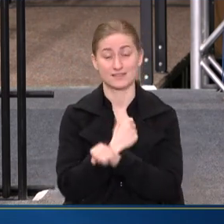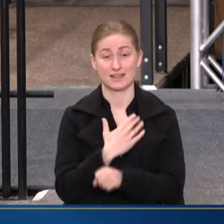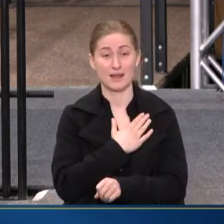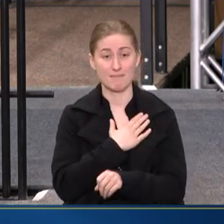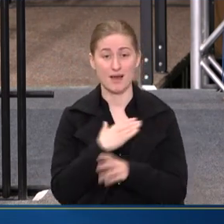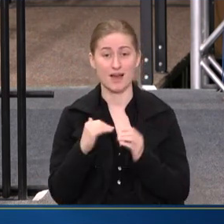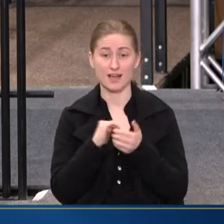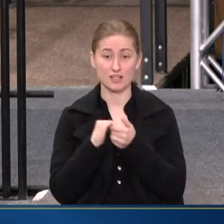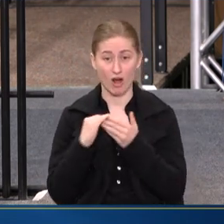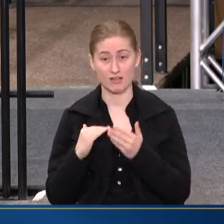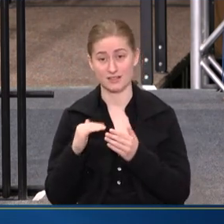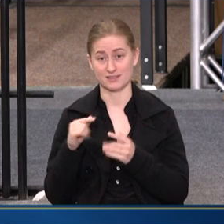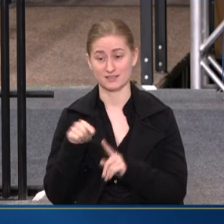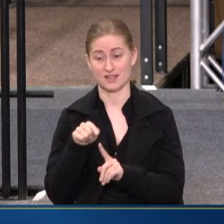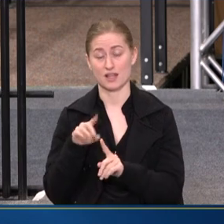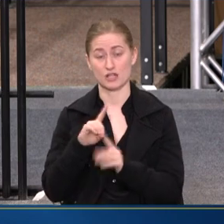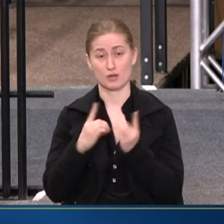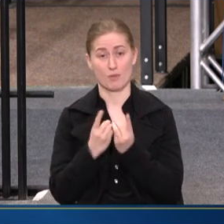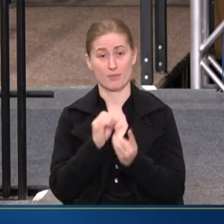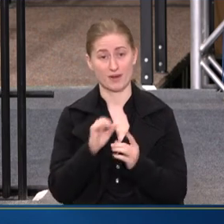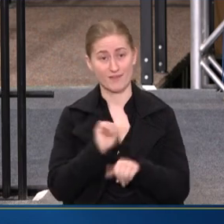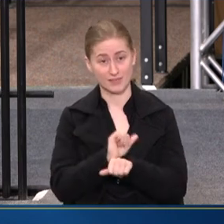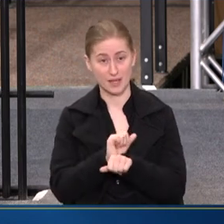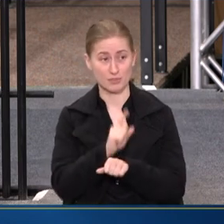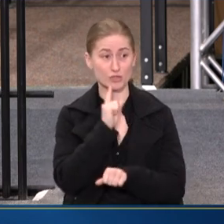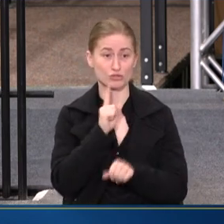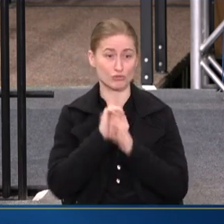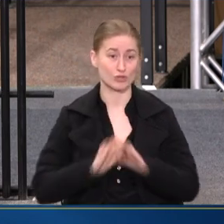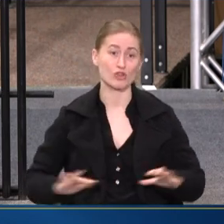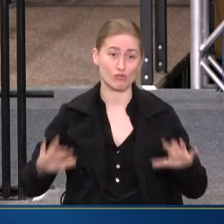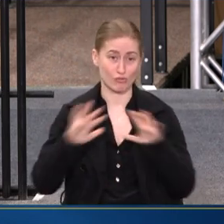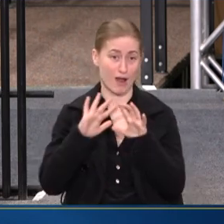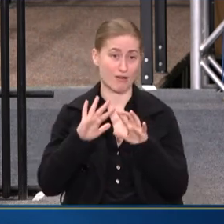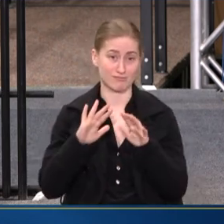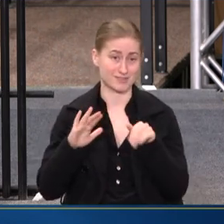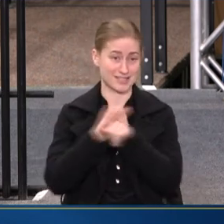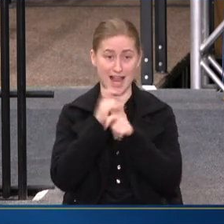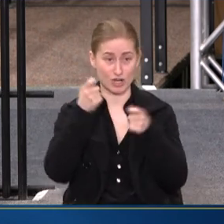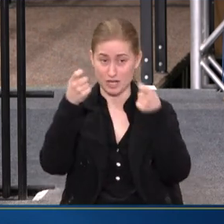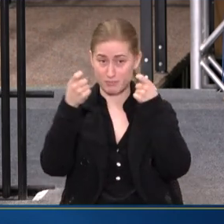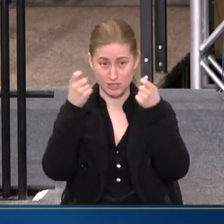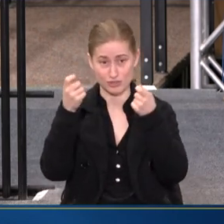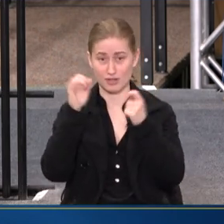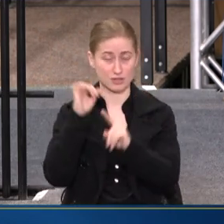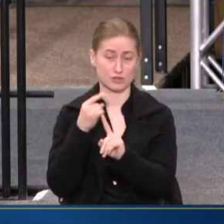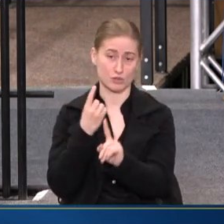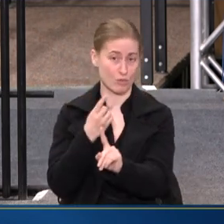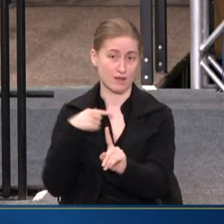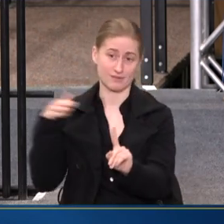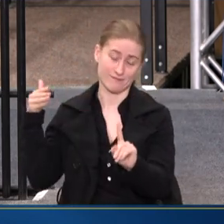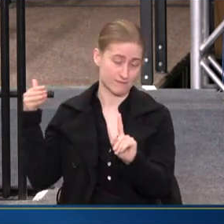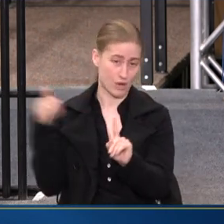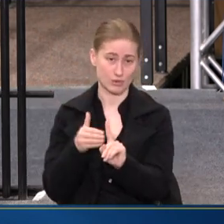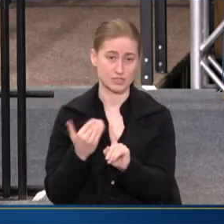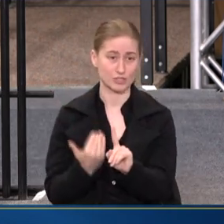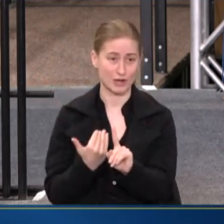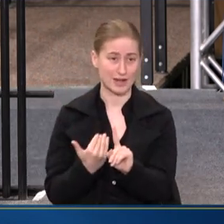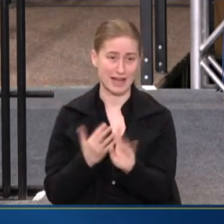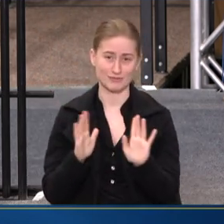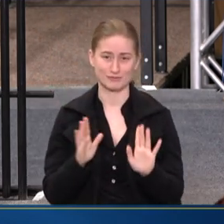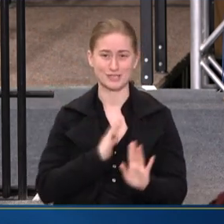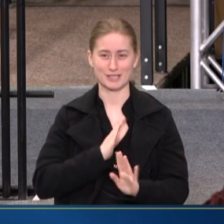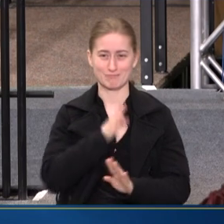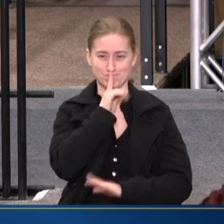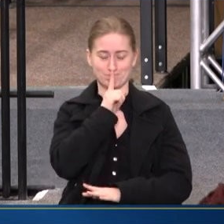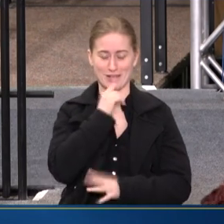COLLEAGUES AT THE DEPARTMENT OF LABOR AND TRULY THROUGHOUT THE ADMINISTRATION, THE ONE THAT WE'RE HAVING RIGHT NOW. I STOP THERE.